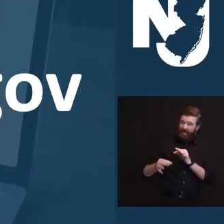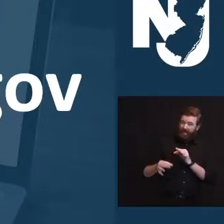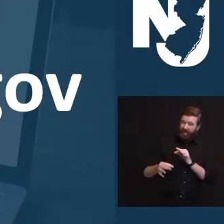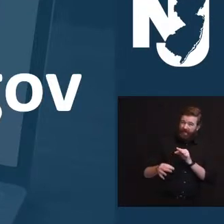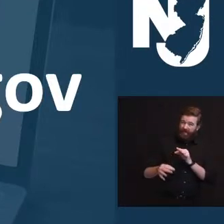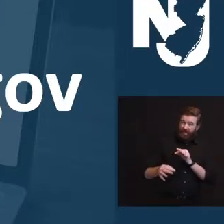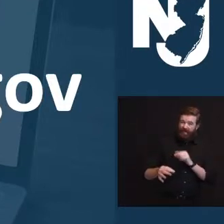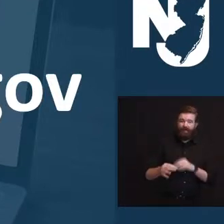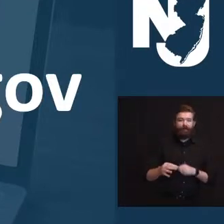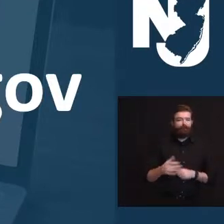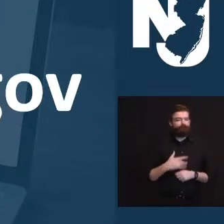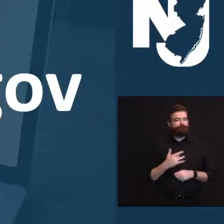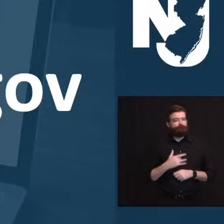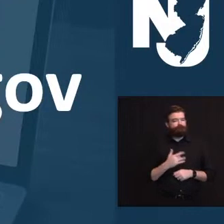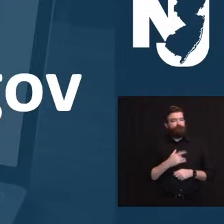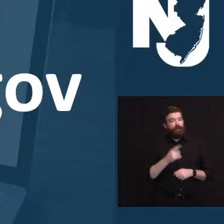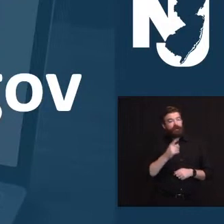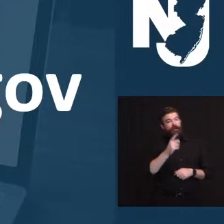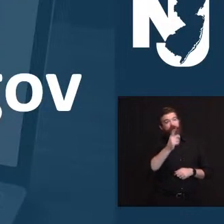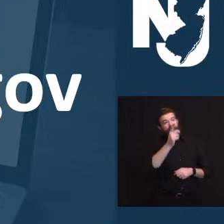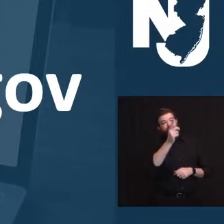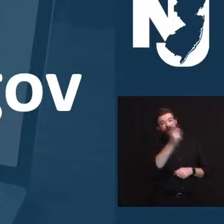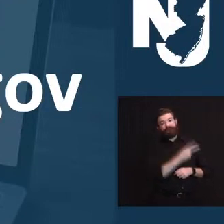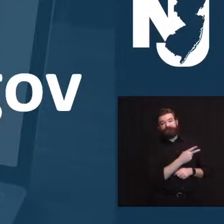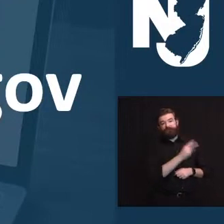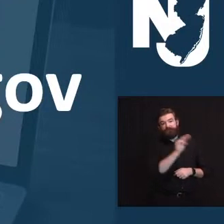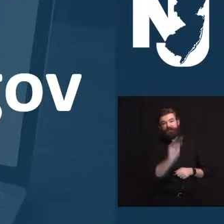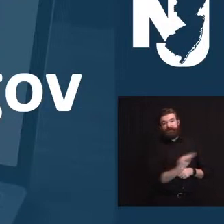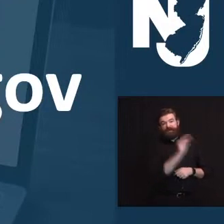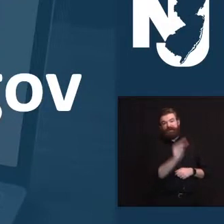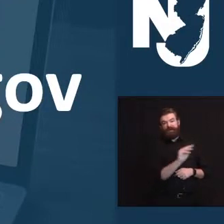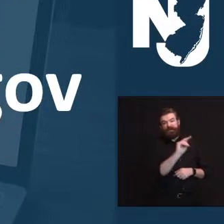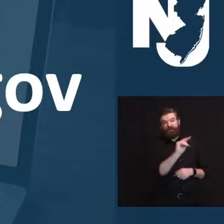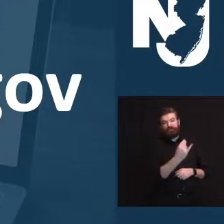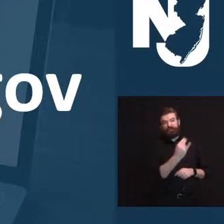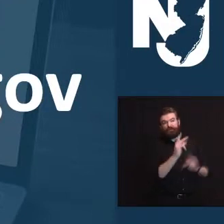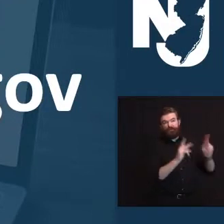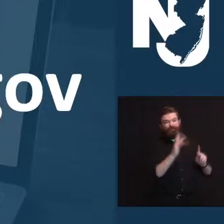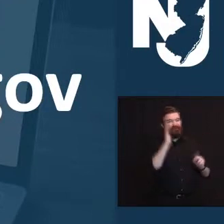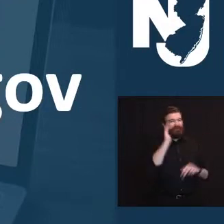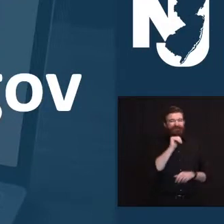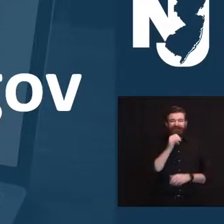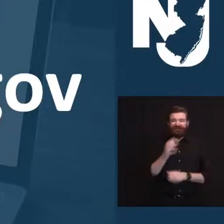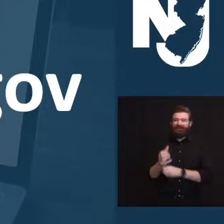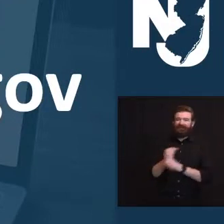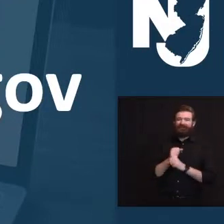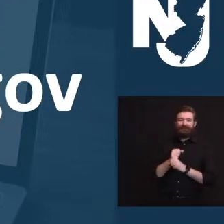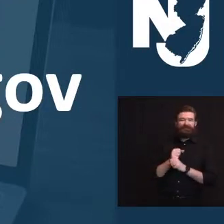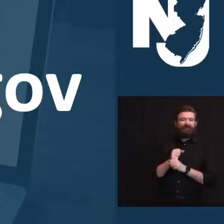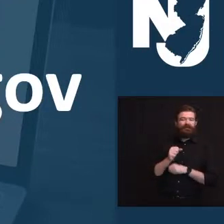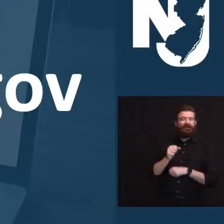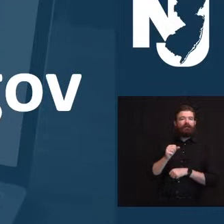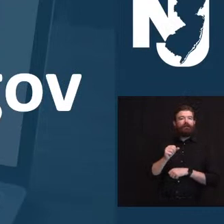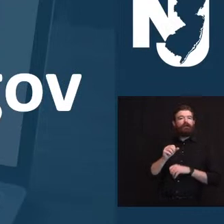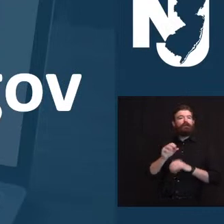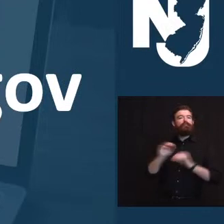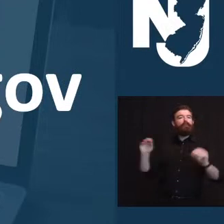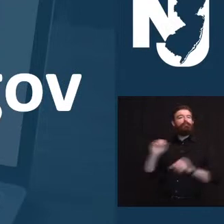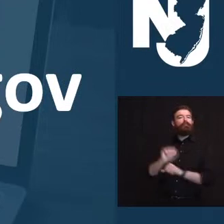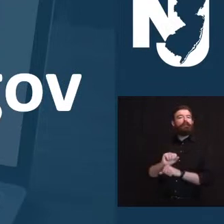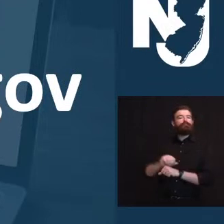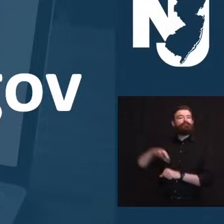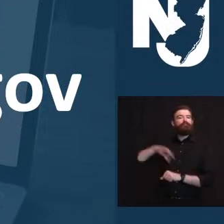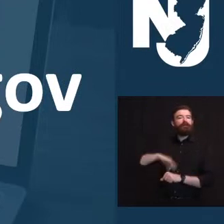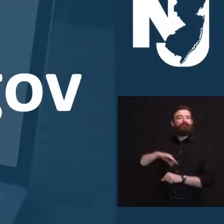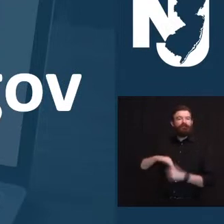not be receiving vital federal unemployment benefits this week because they lapsed on Saturday while the bill languished